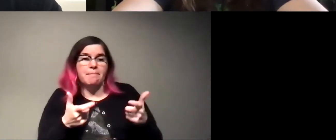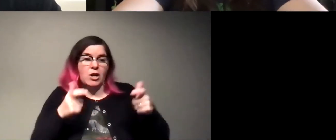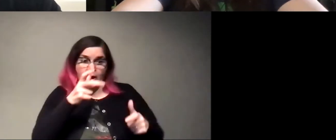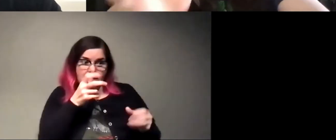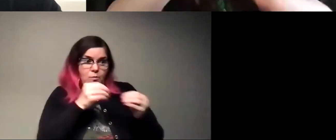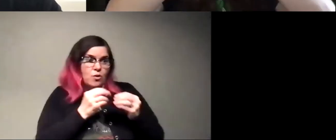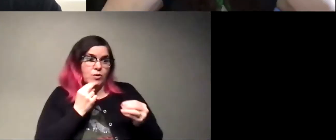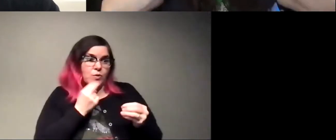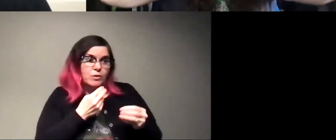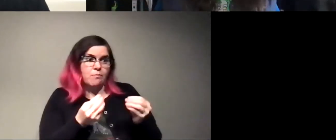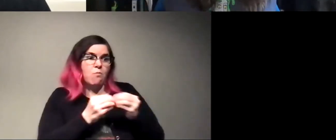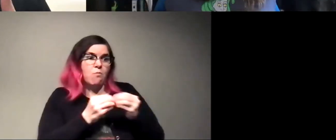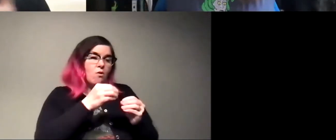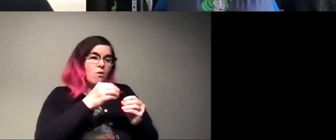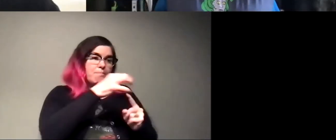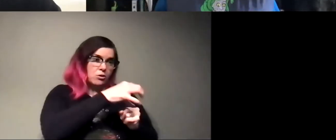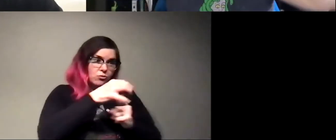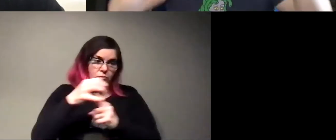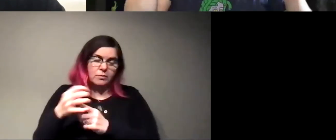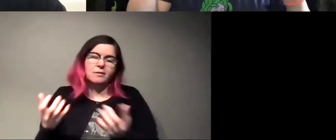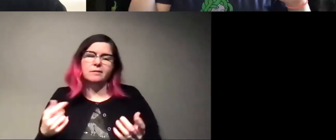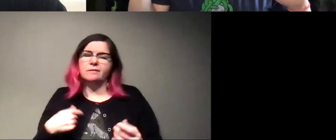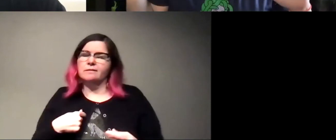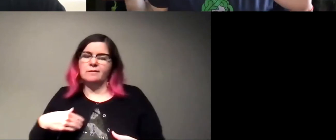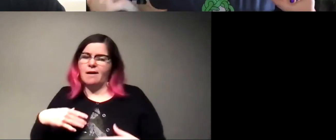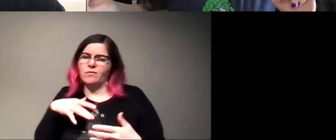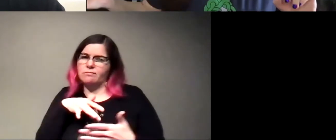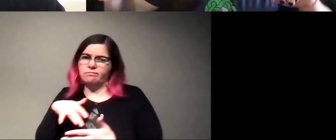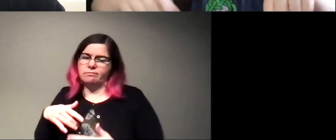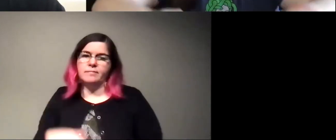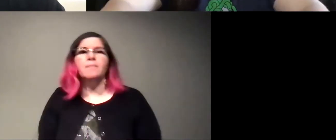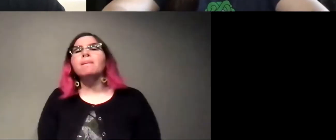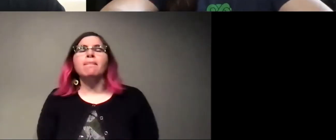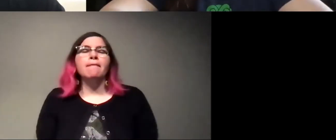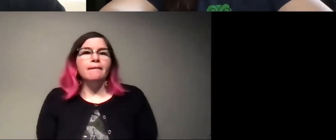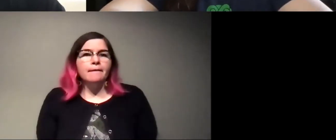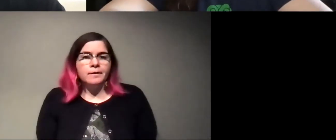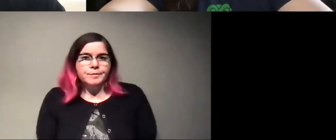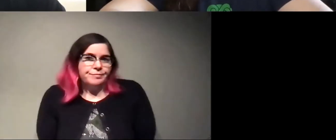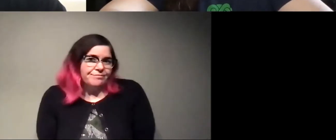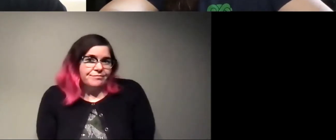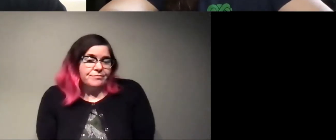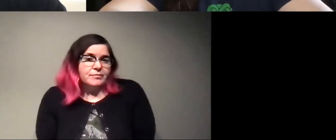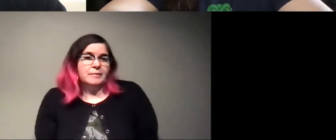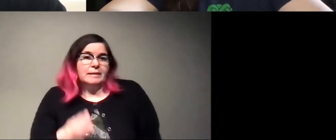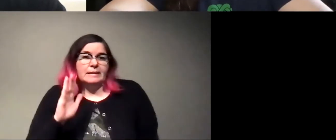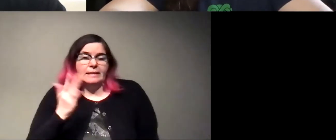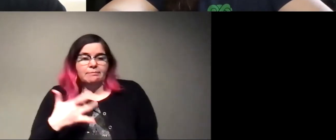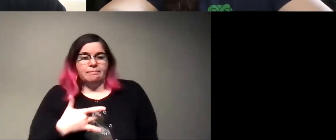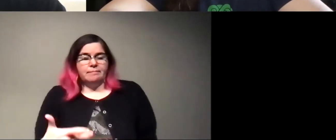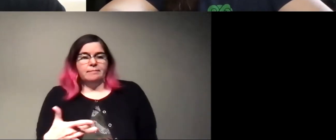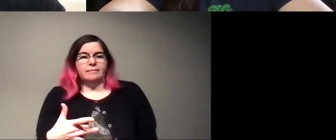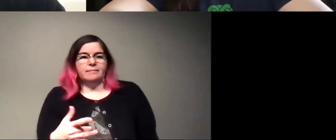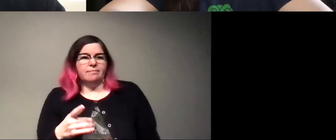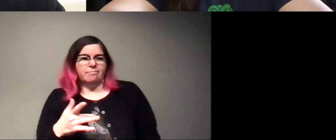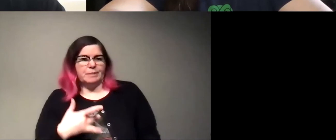I'm not entirely sure. This is something that I haven't, haven't looked at, but you know, it just seems like generally that's where it comes out.